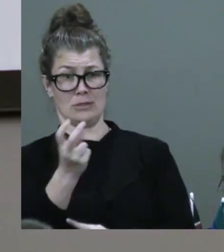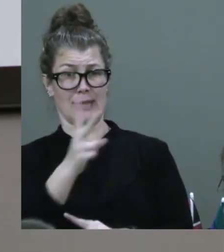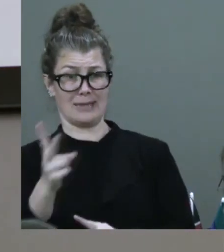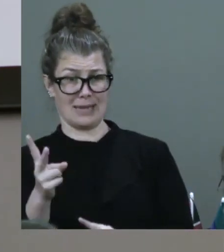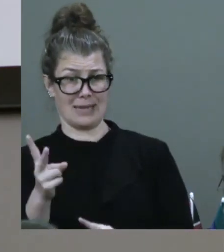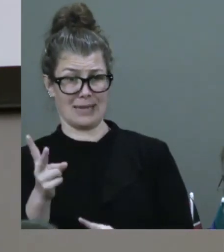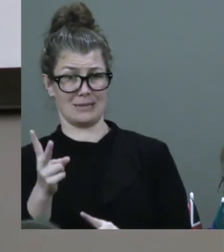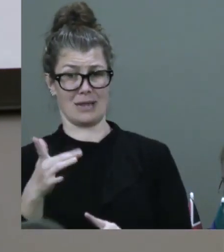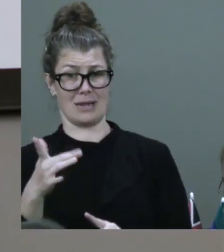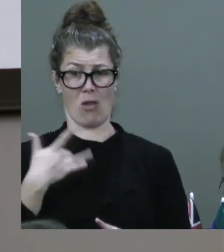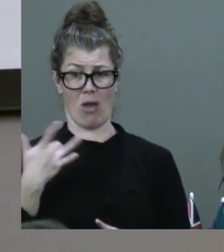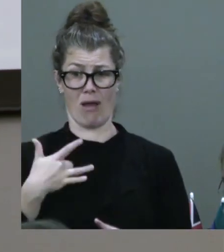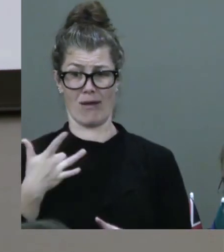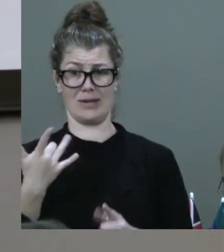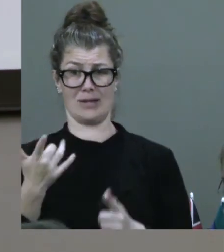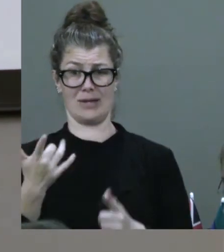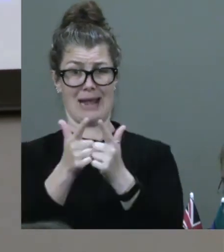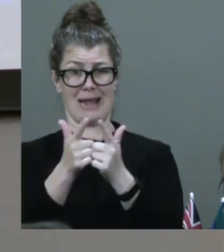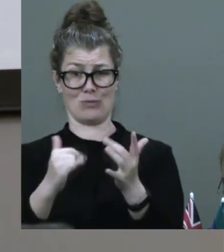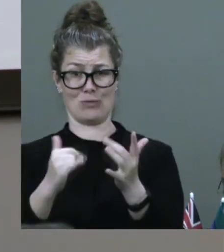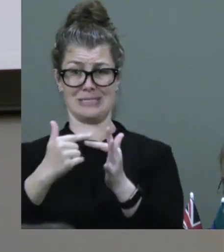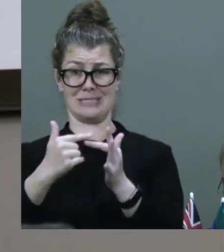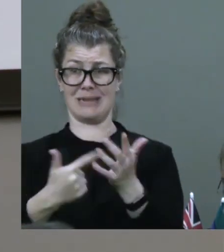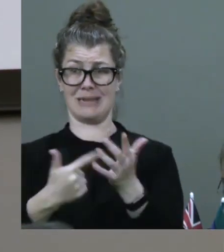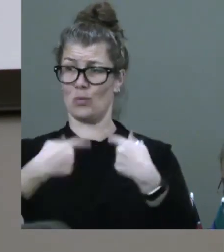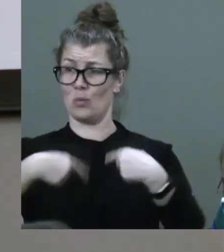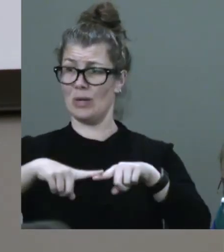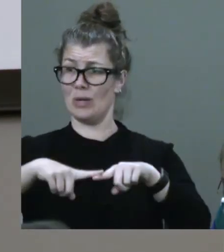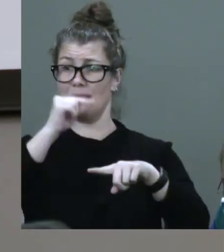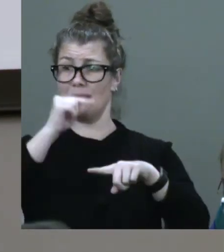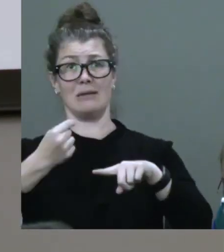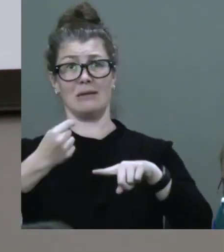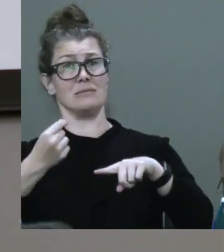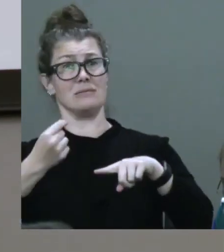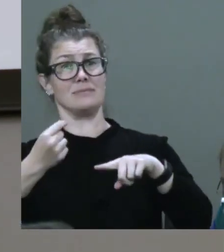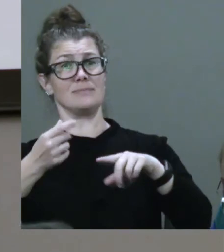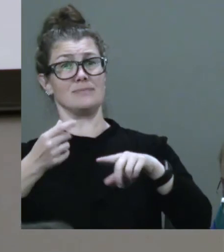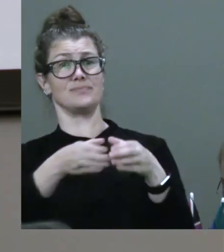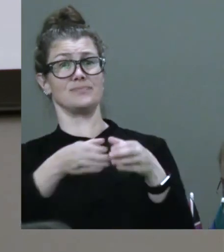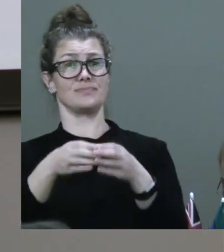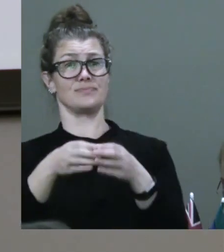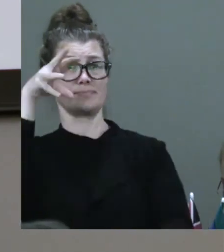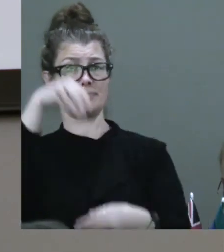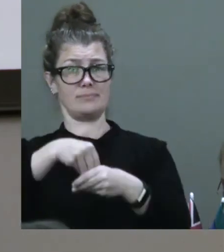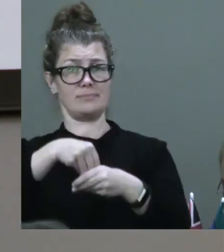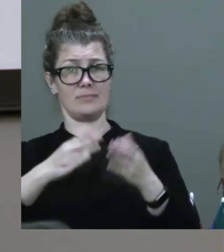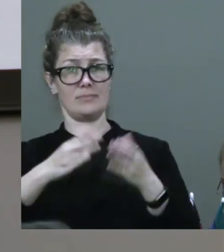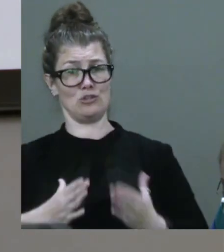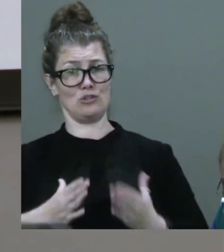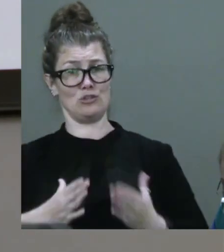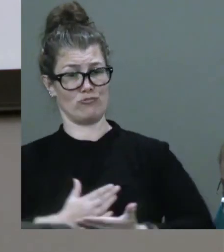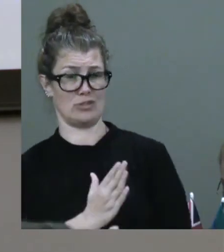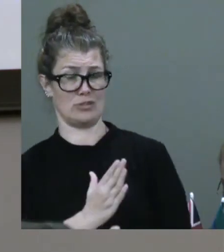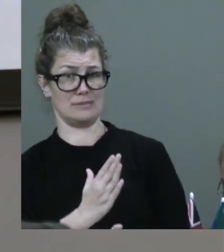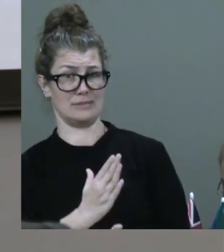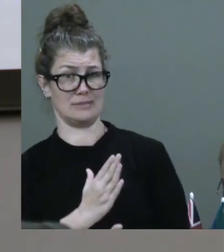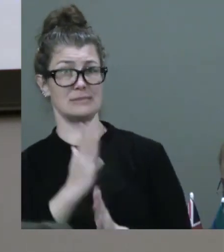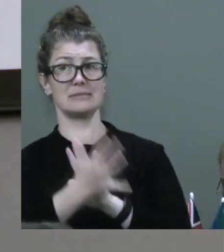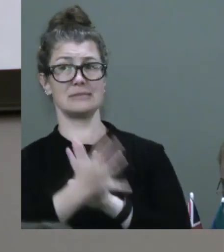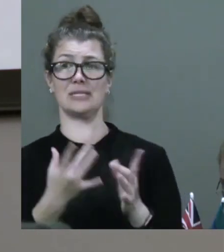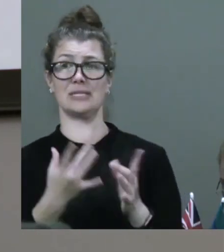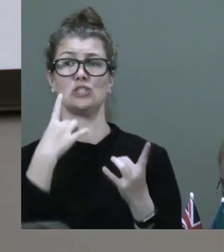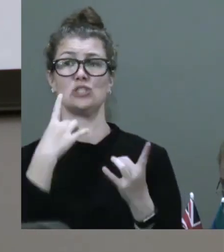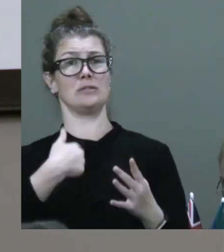-enliven a language set that we use collectively, that is based in human rights, that asserts our